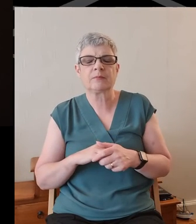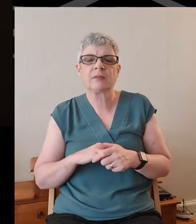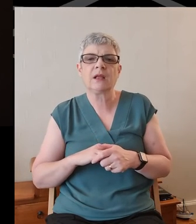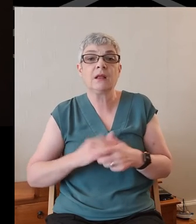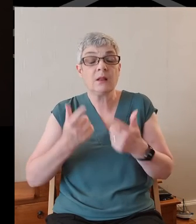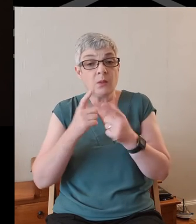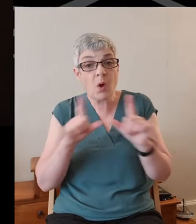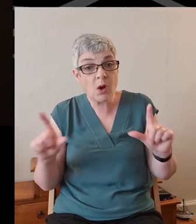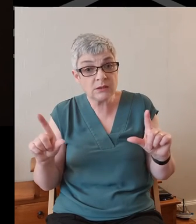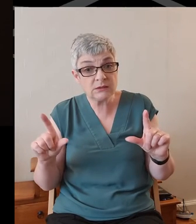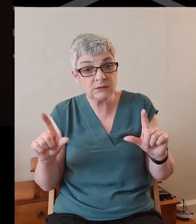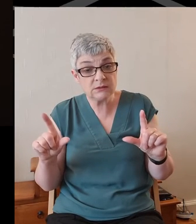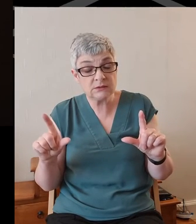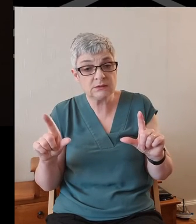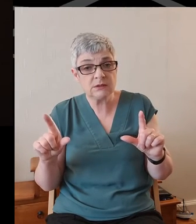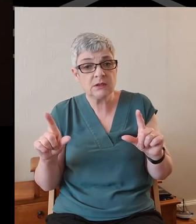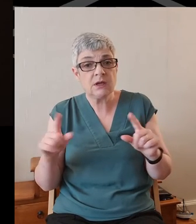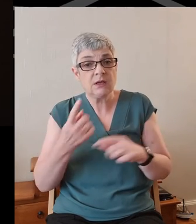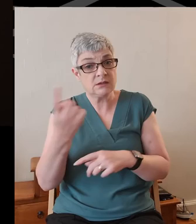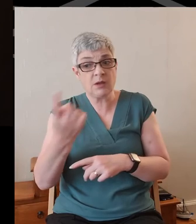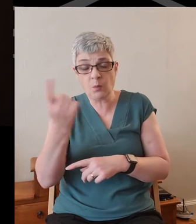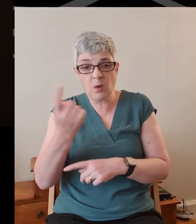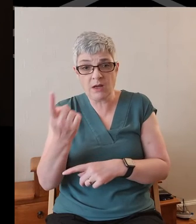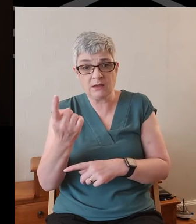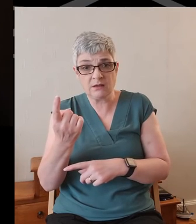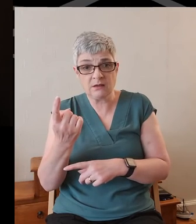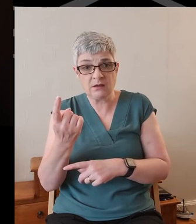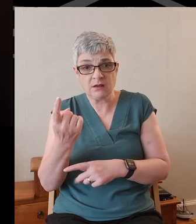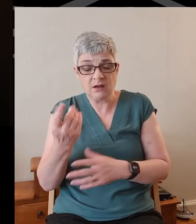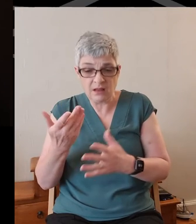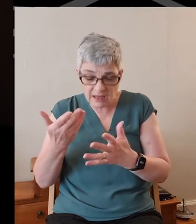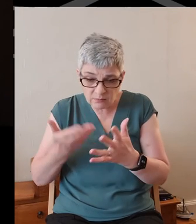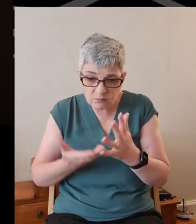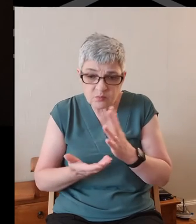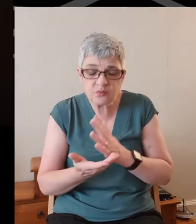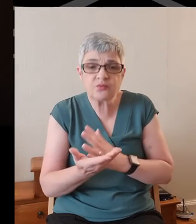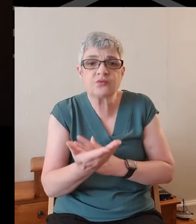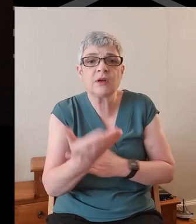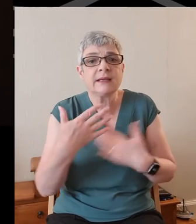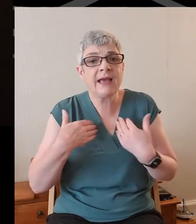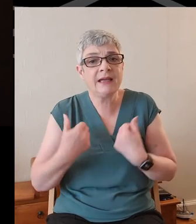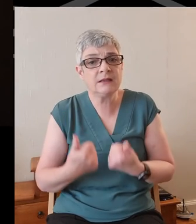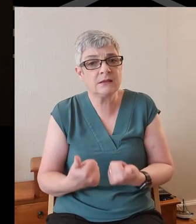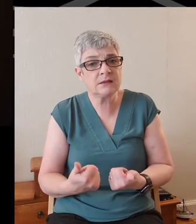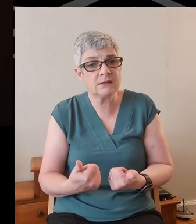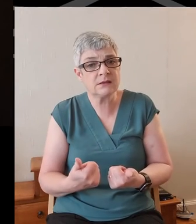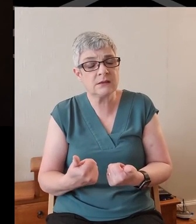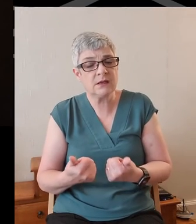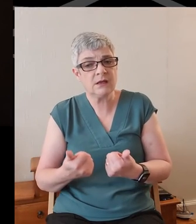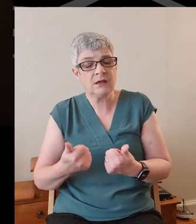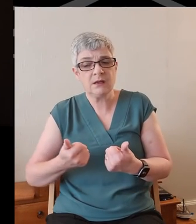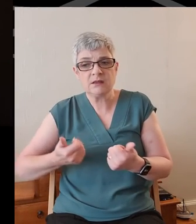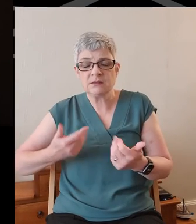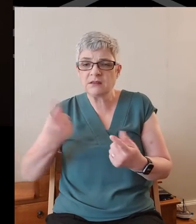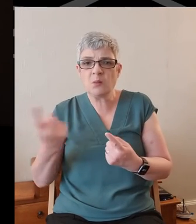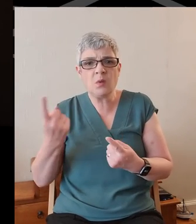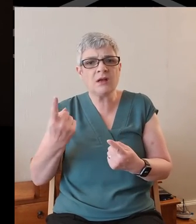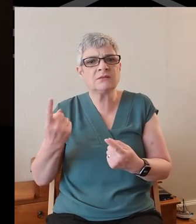Lord, might someone be able to reach in with kindness? Someone be able to reach in